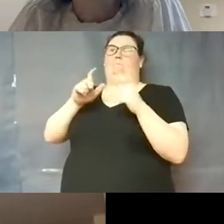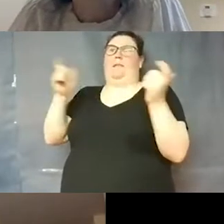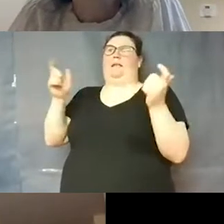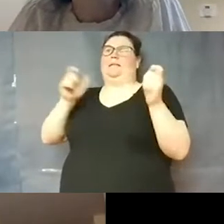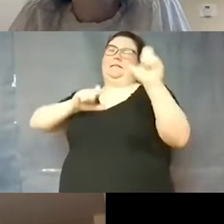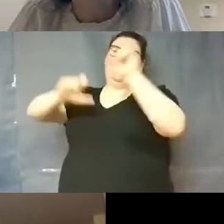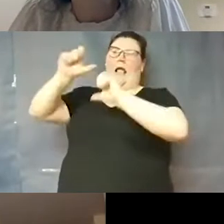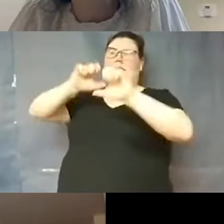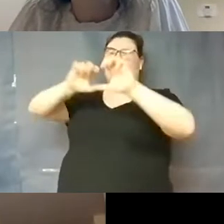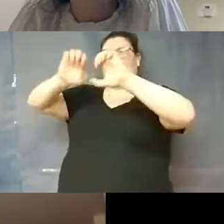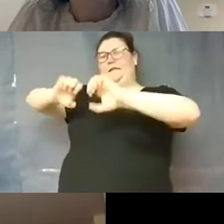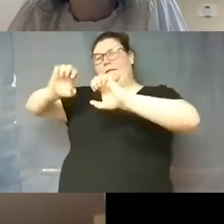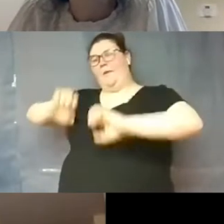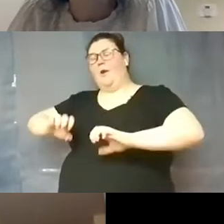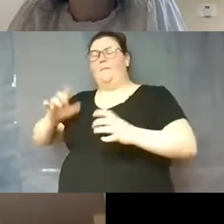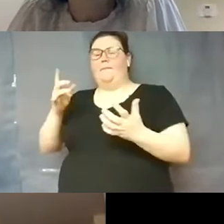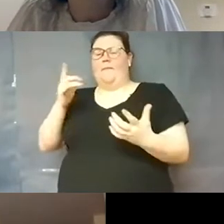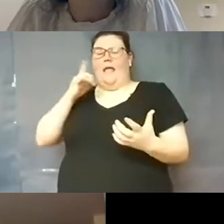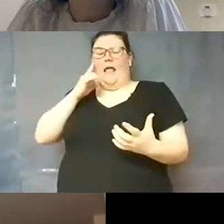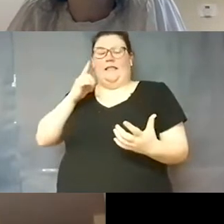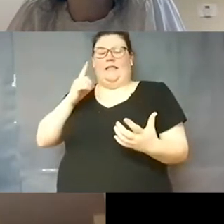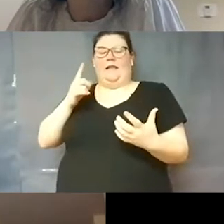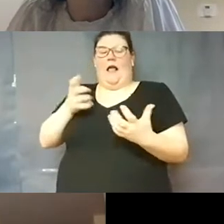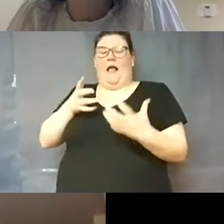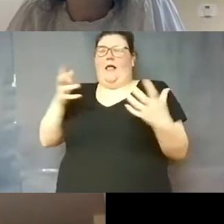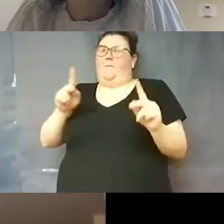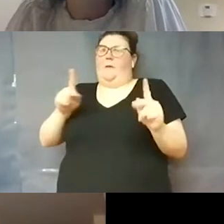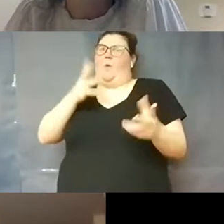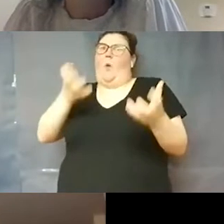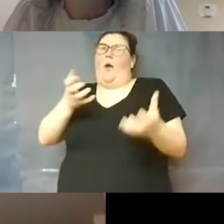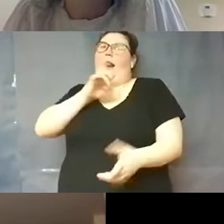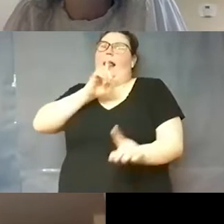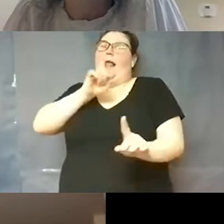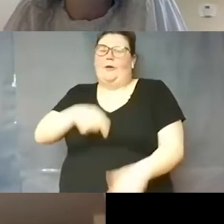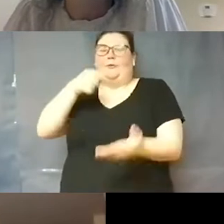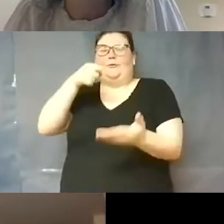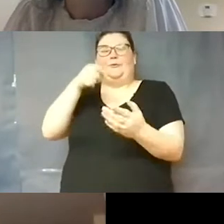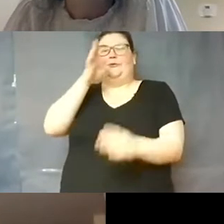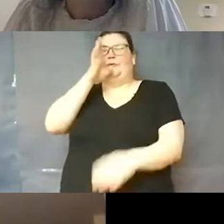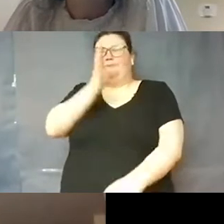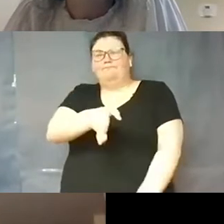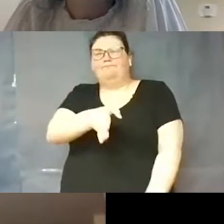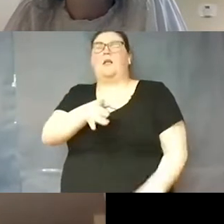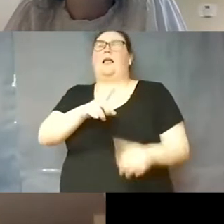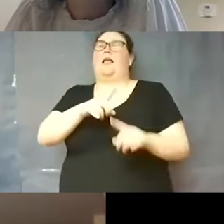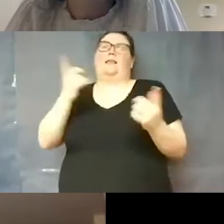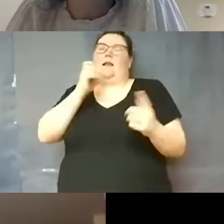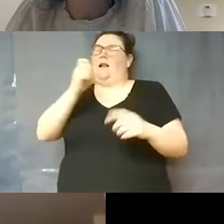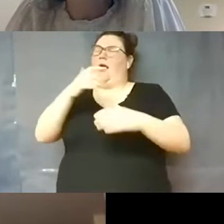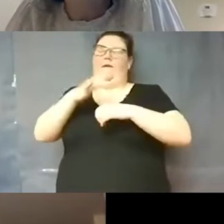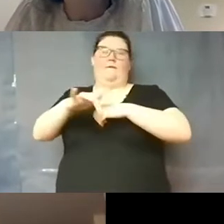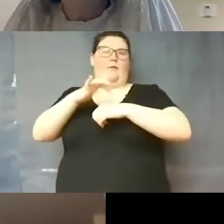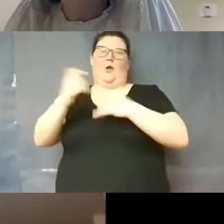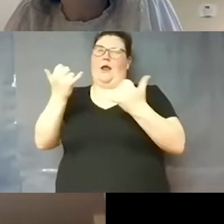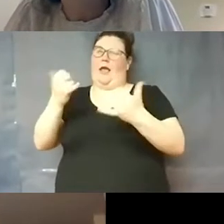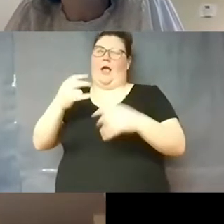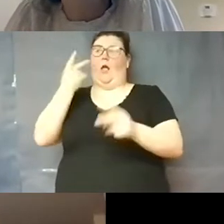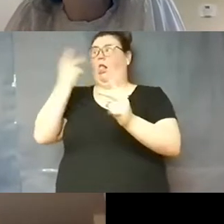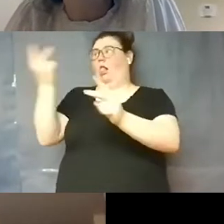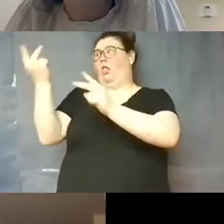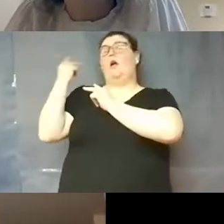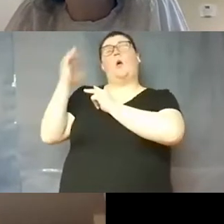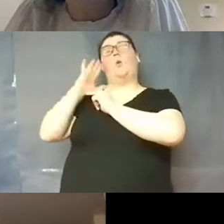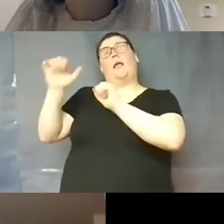but i think a lot of people want hard answers and they're just not available at this time so hindsight will be able to really learn a lot from the